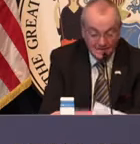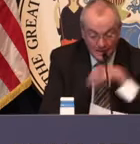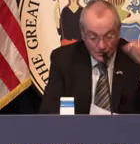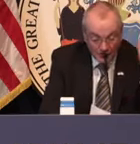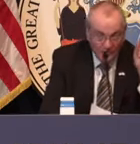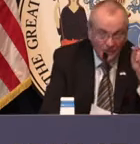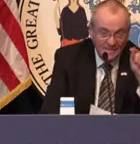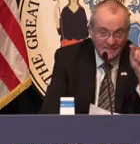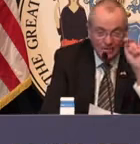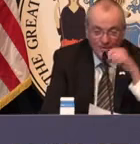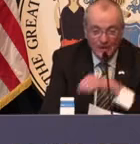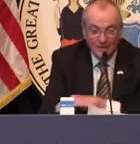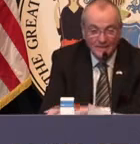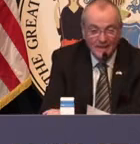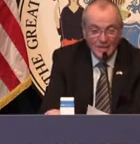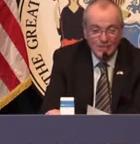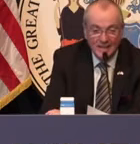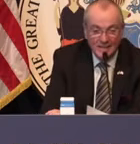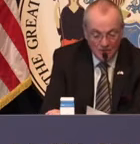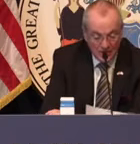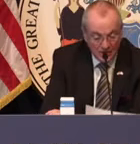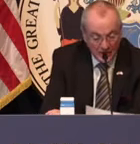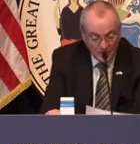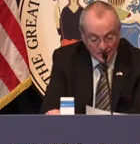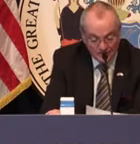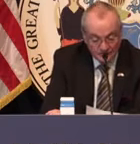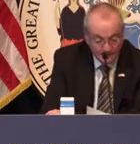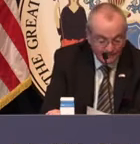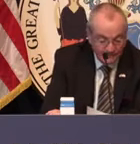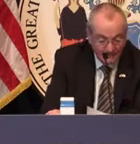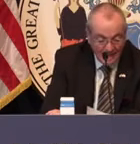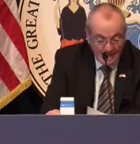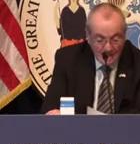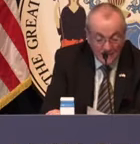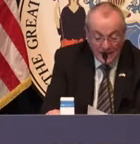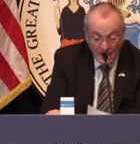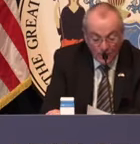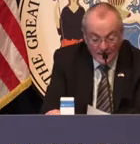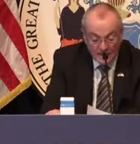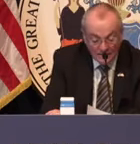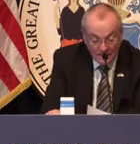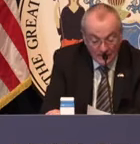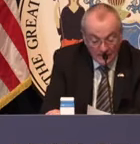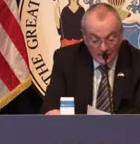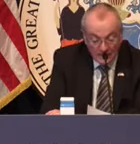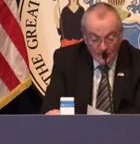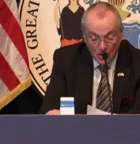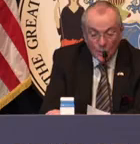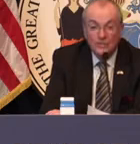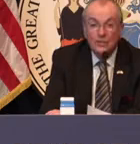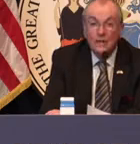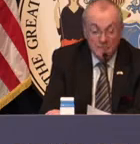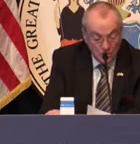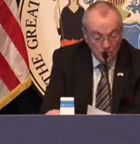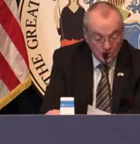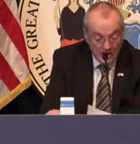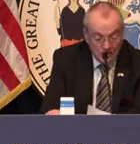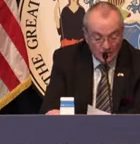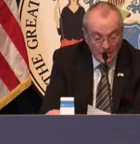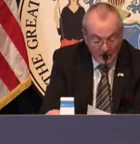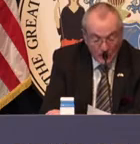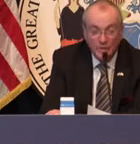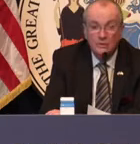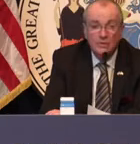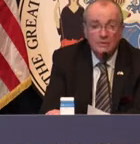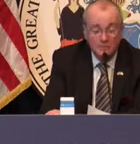road back, you can find it right there. Hashtag NJ thanks you. Finally, I want to give, as I always do, a huge